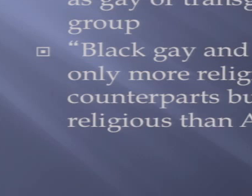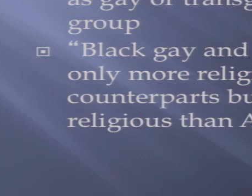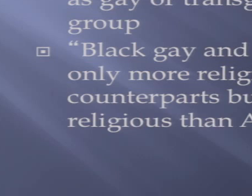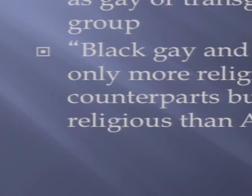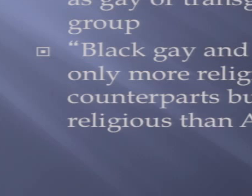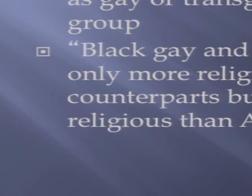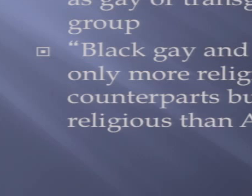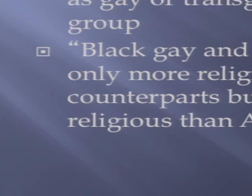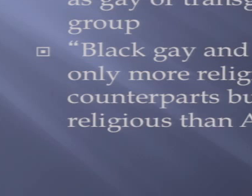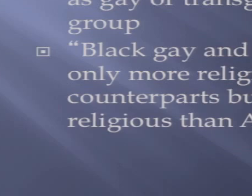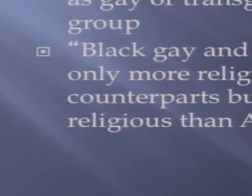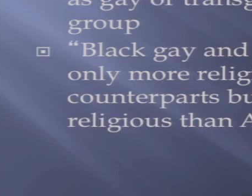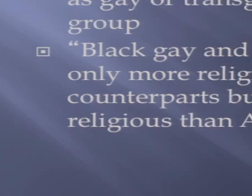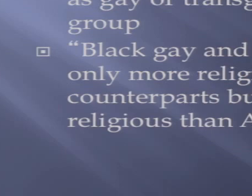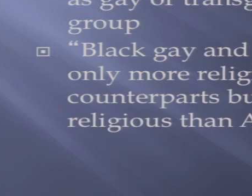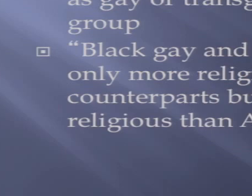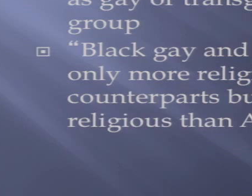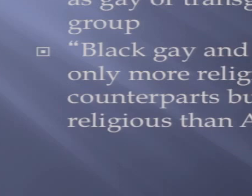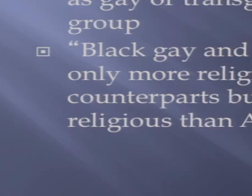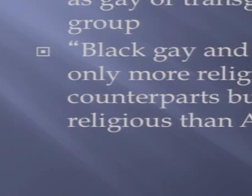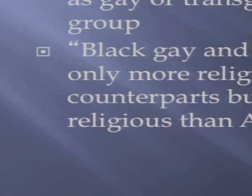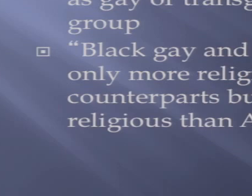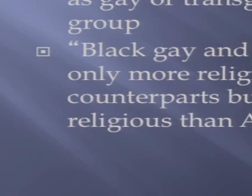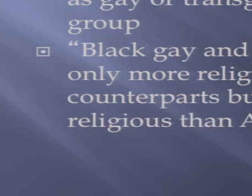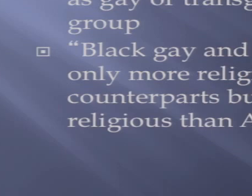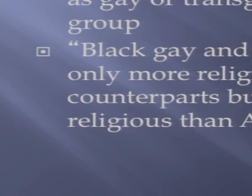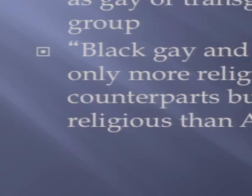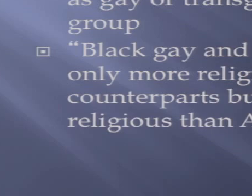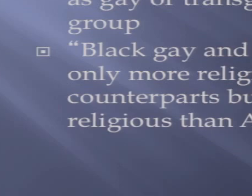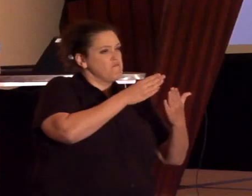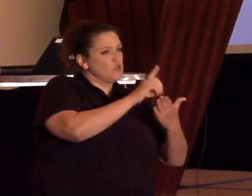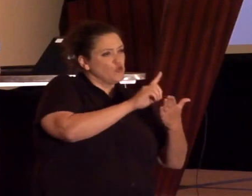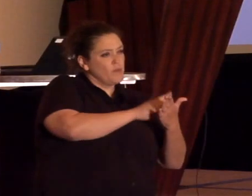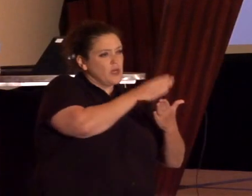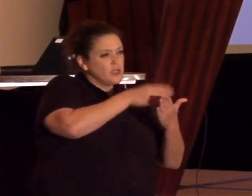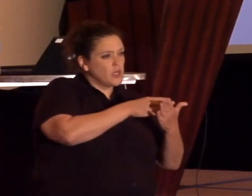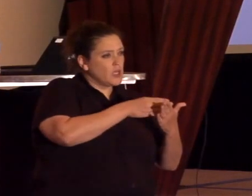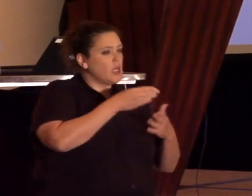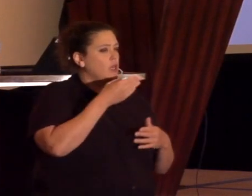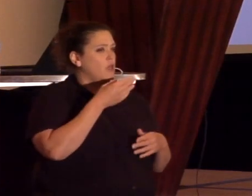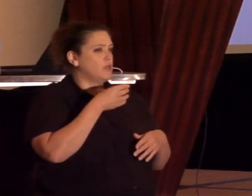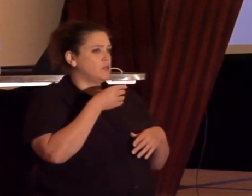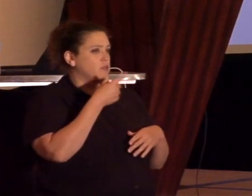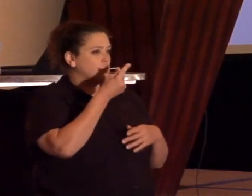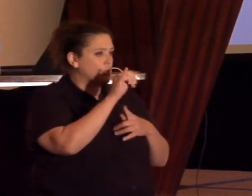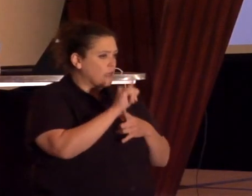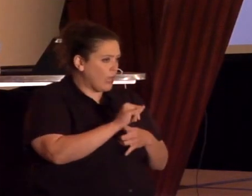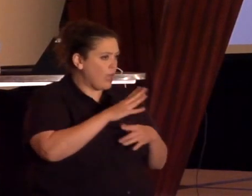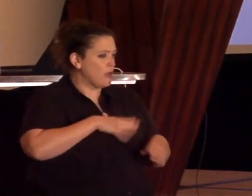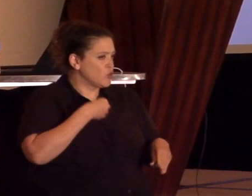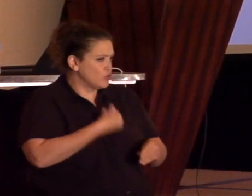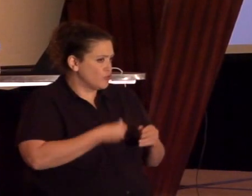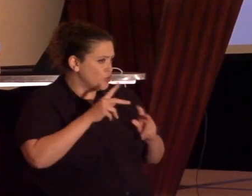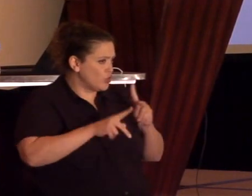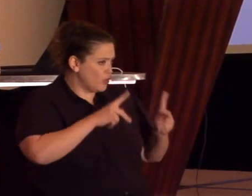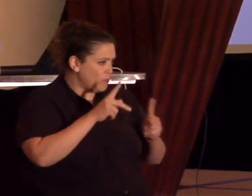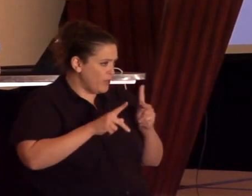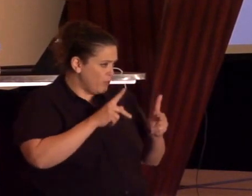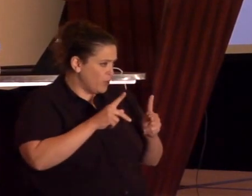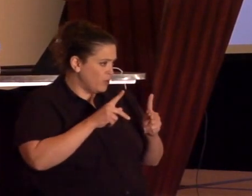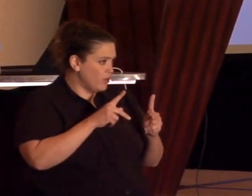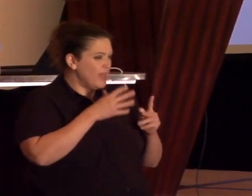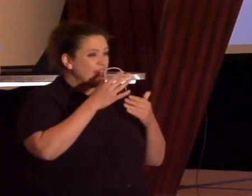against the homophobia, transphobia, and heterosexism of traditional evangelical and fundamentalist